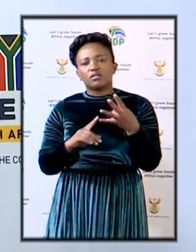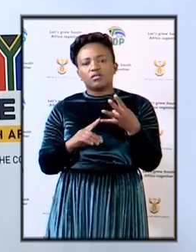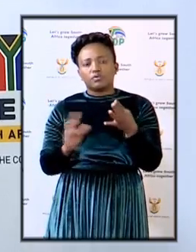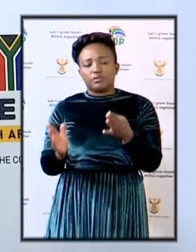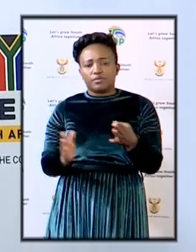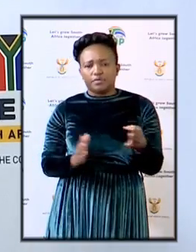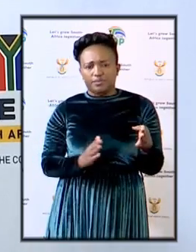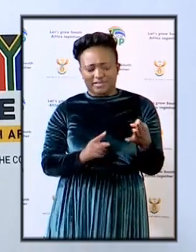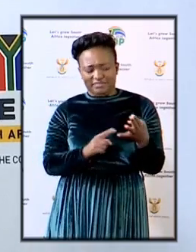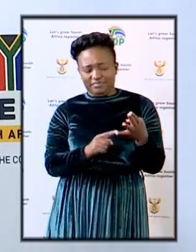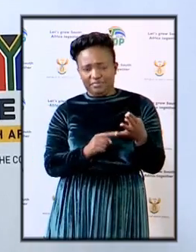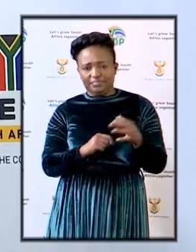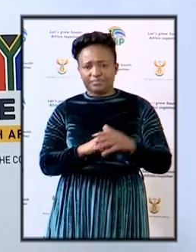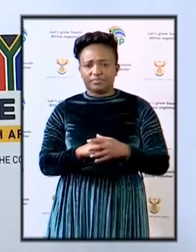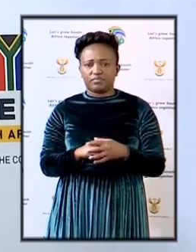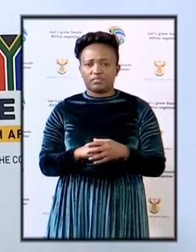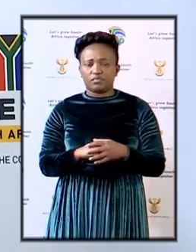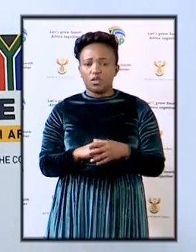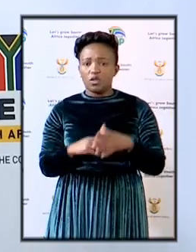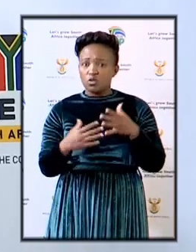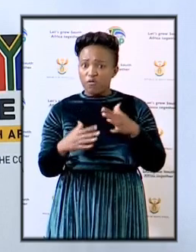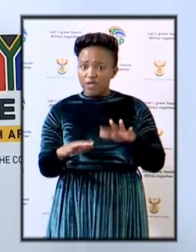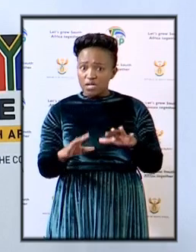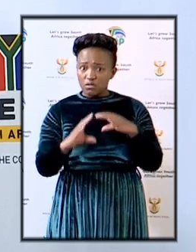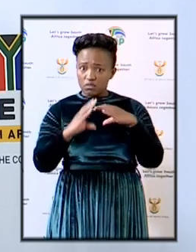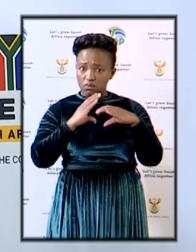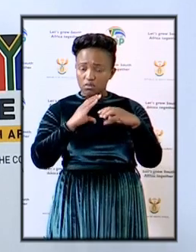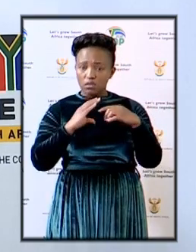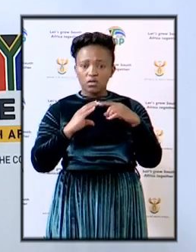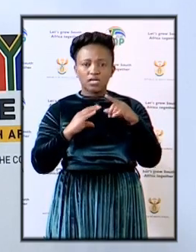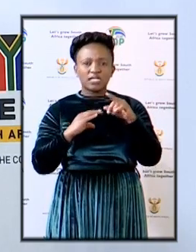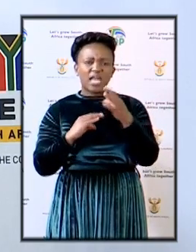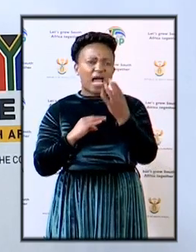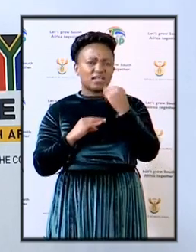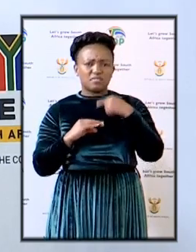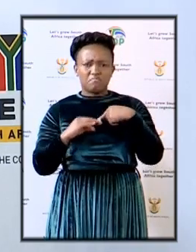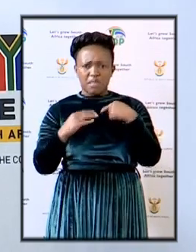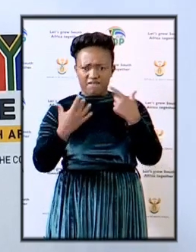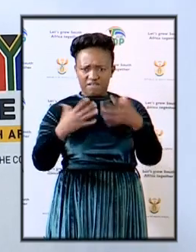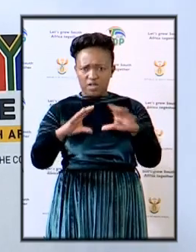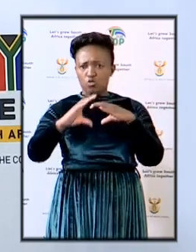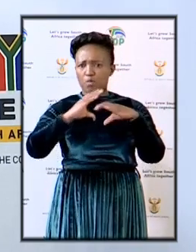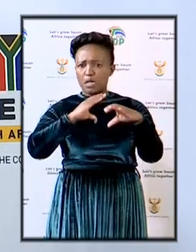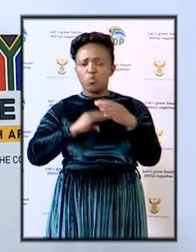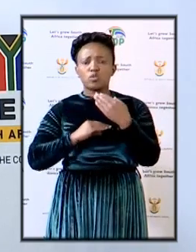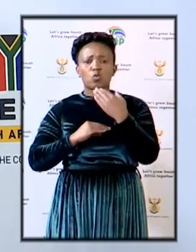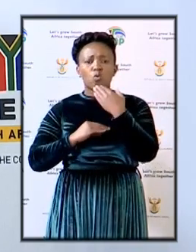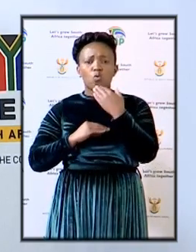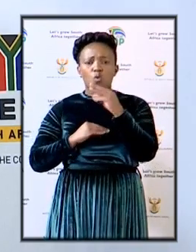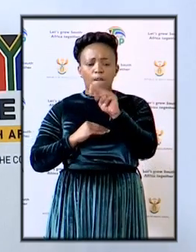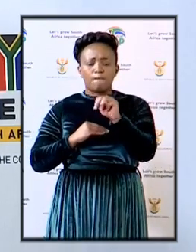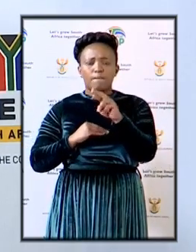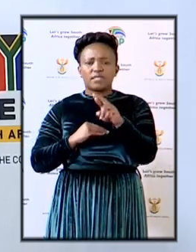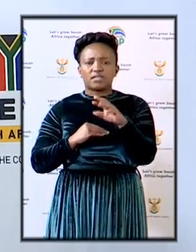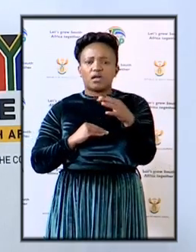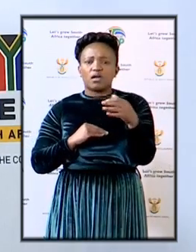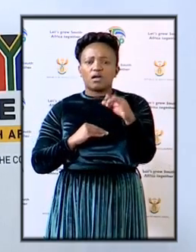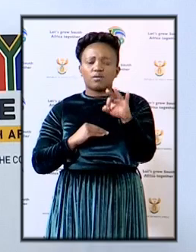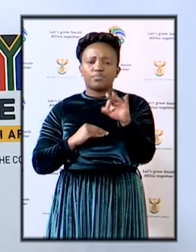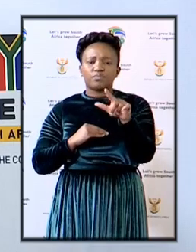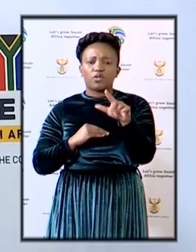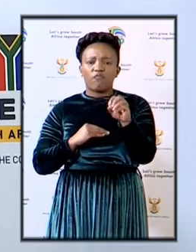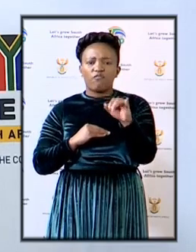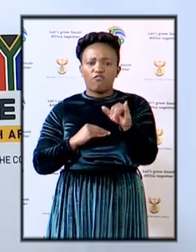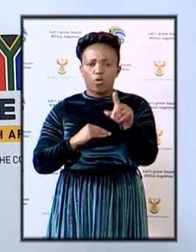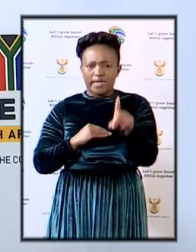communicated with Mr. Shivambo I wouldn't like obviously to be dealing with the